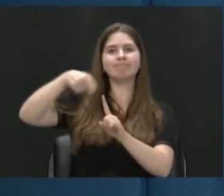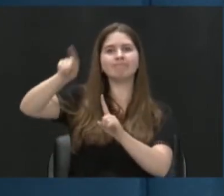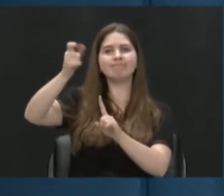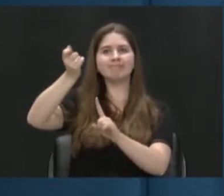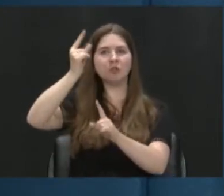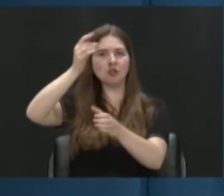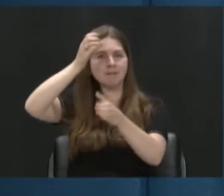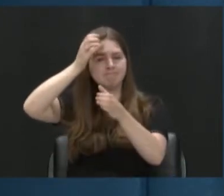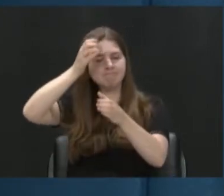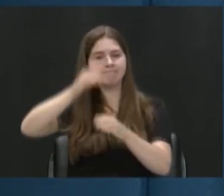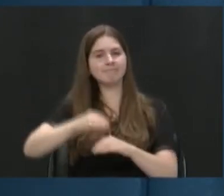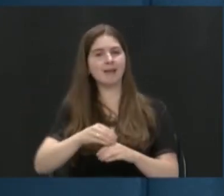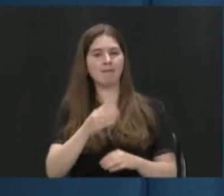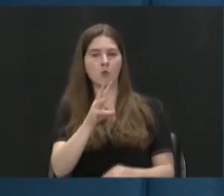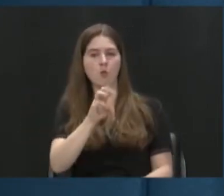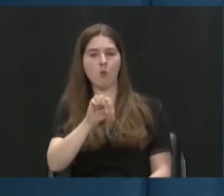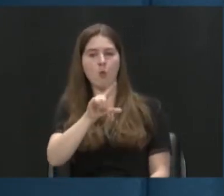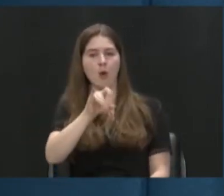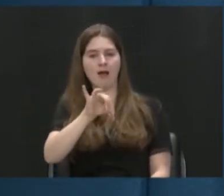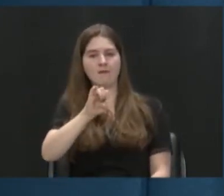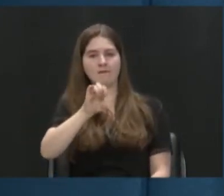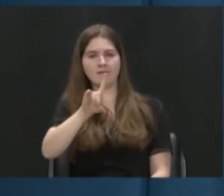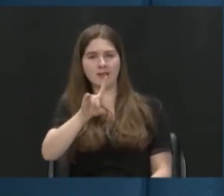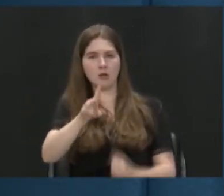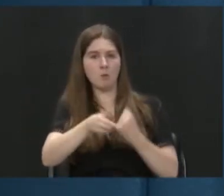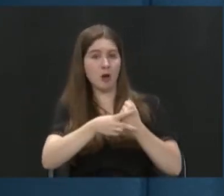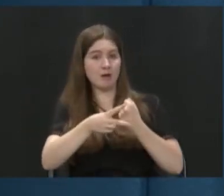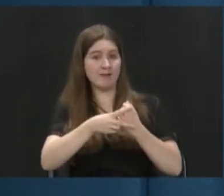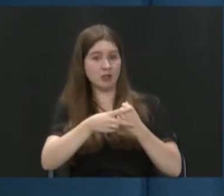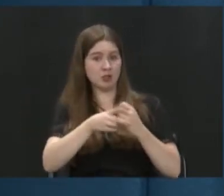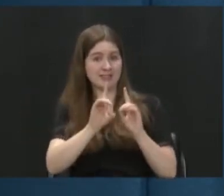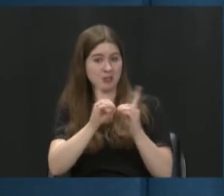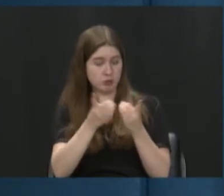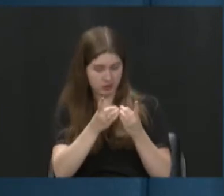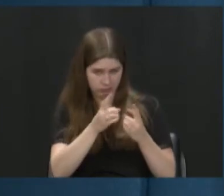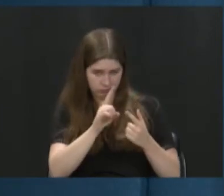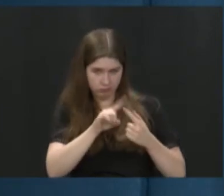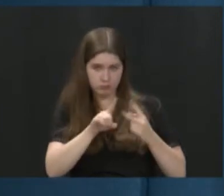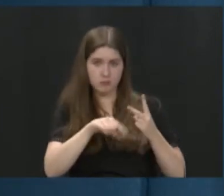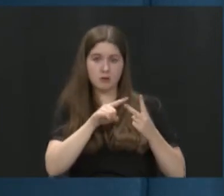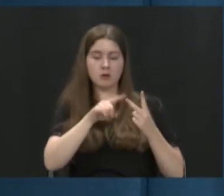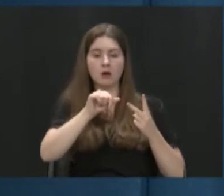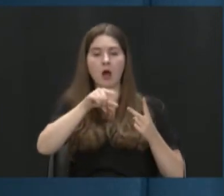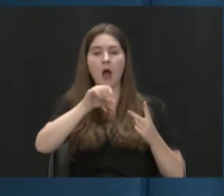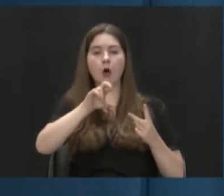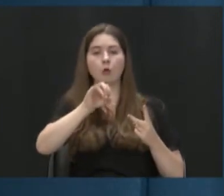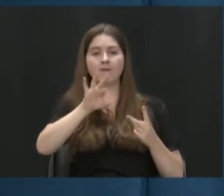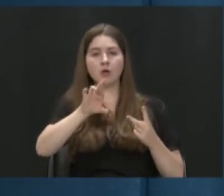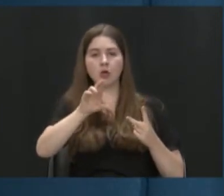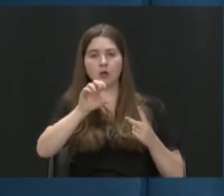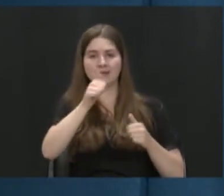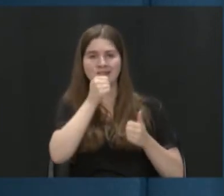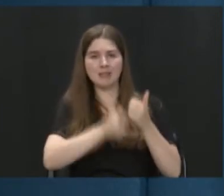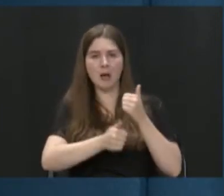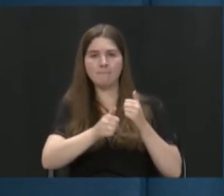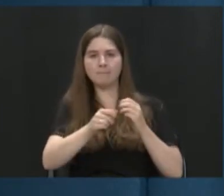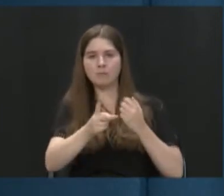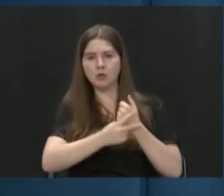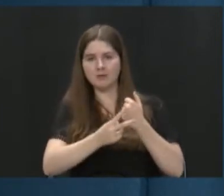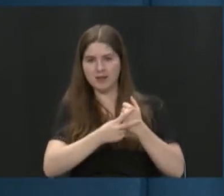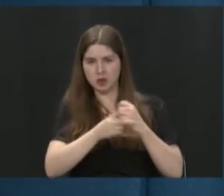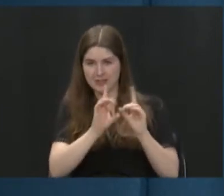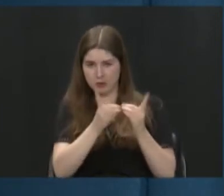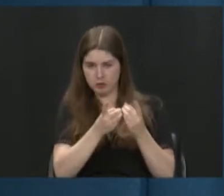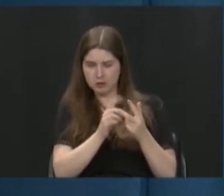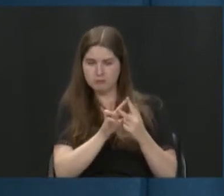Wellfield Preservation District. Yes. We have the Aquifer Sub-Preservation District. And so there